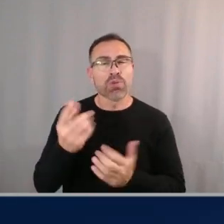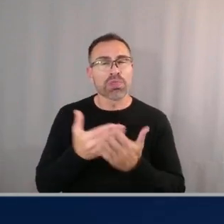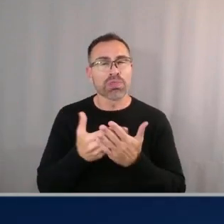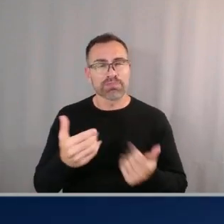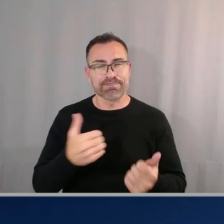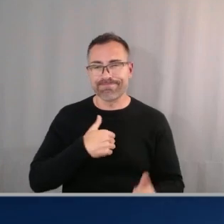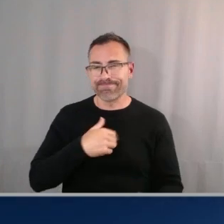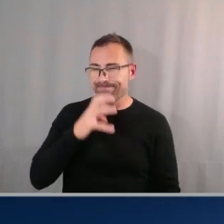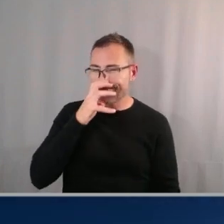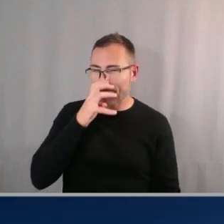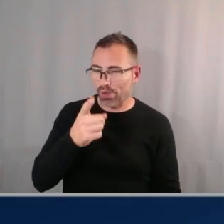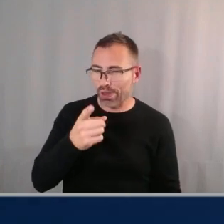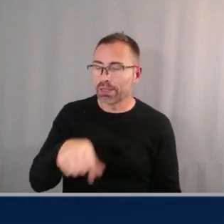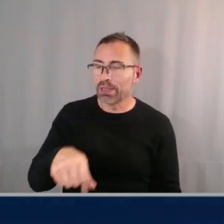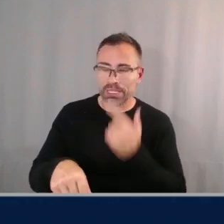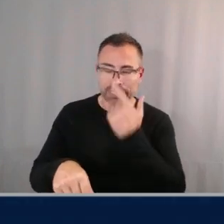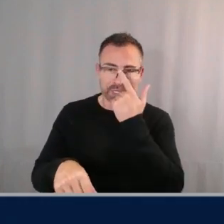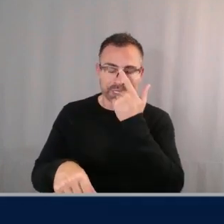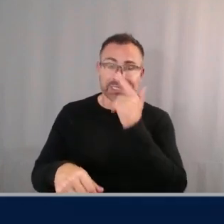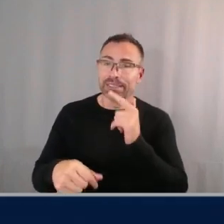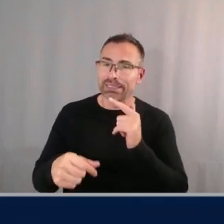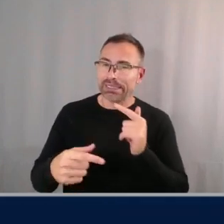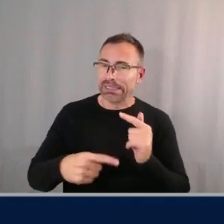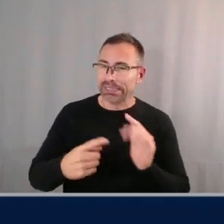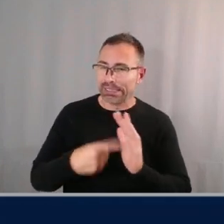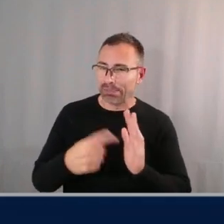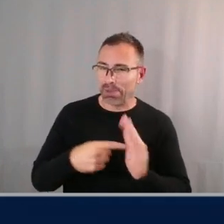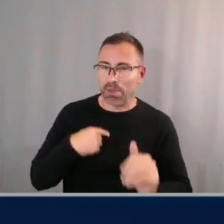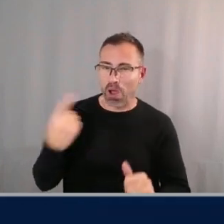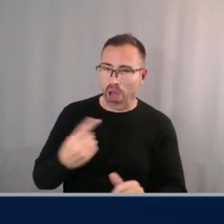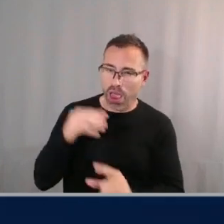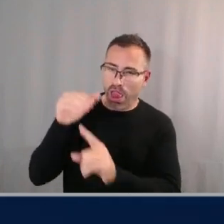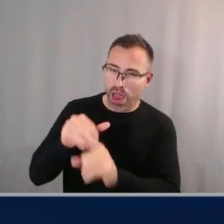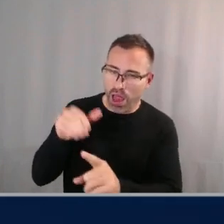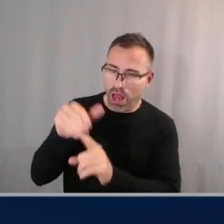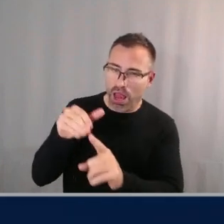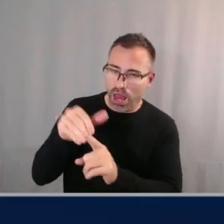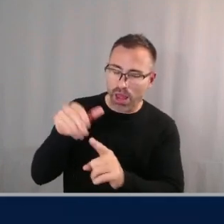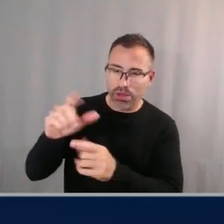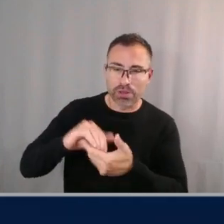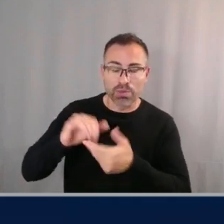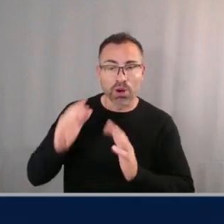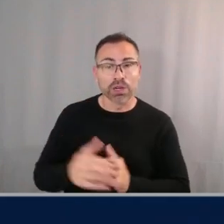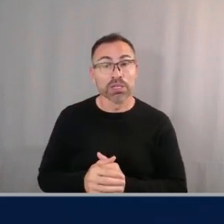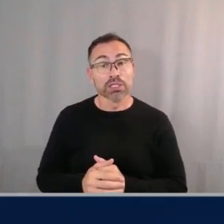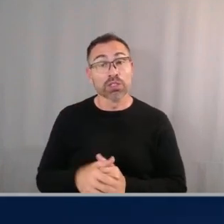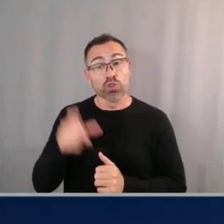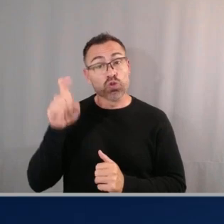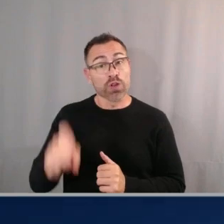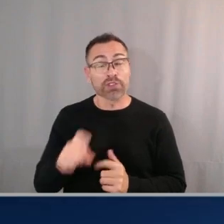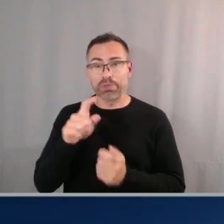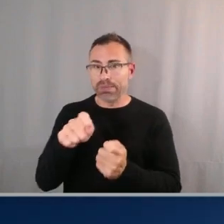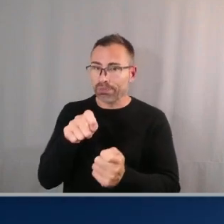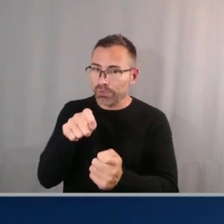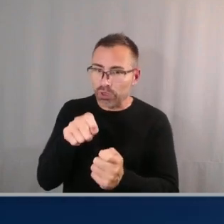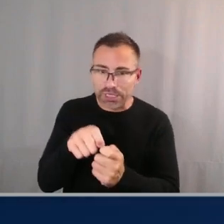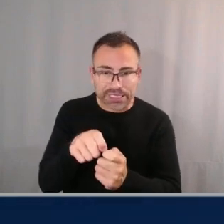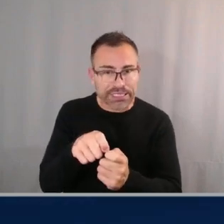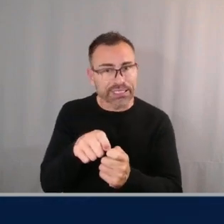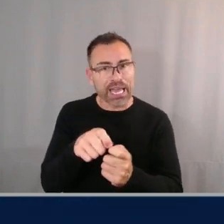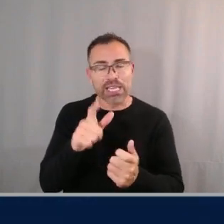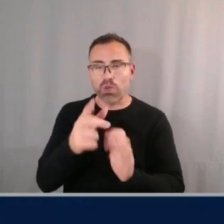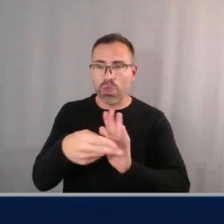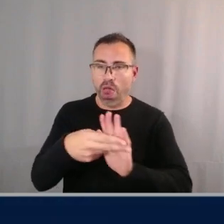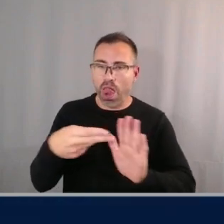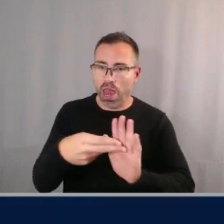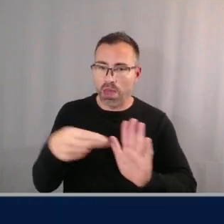uh almost to the point of being naggy with some of my partners is you have to be as precise and crisp as you can with your data labeling strategy as